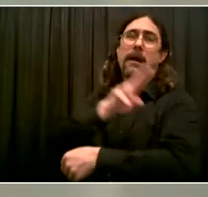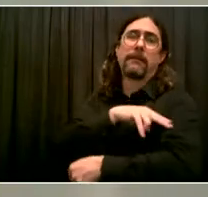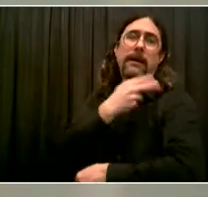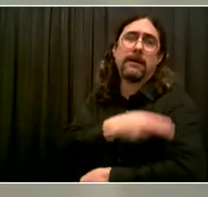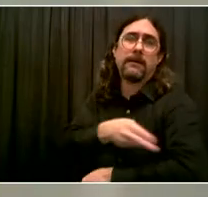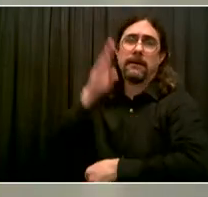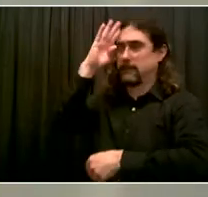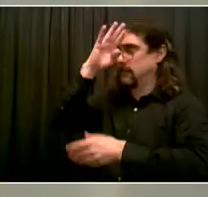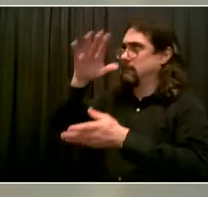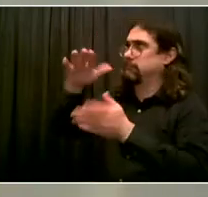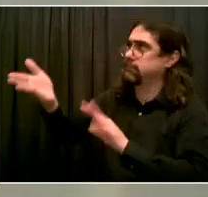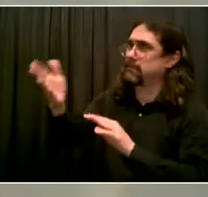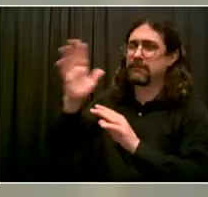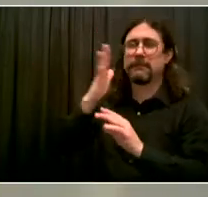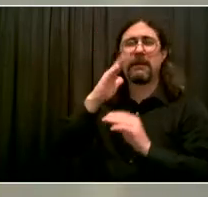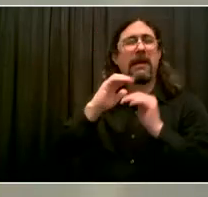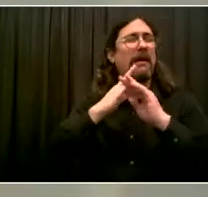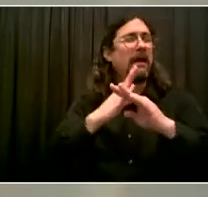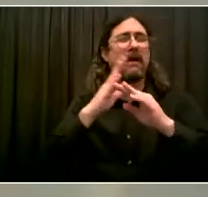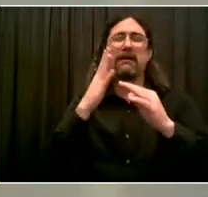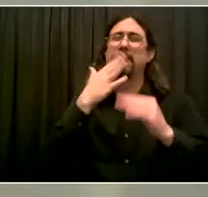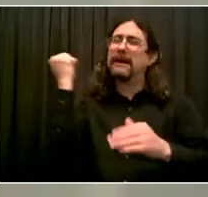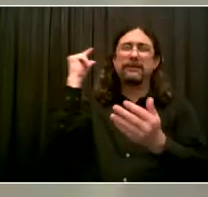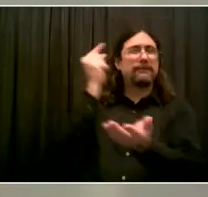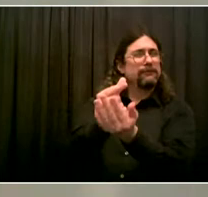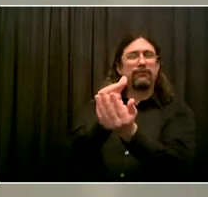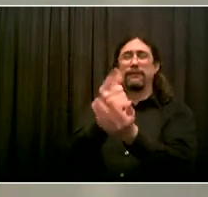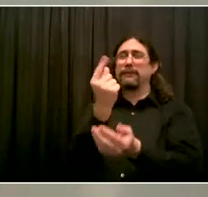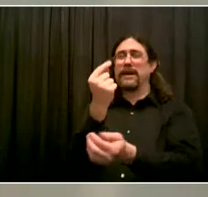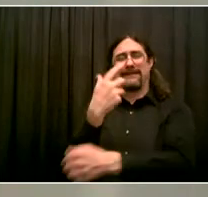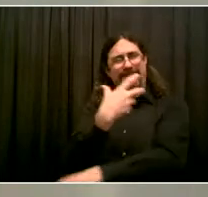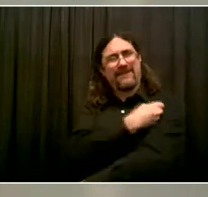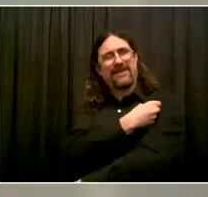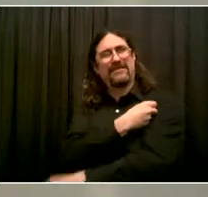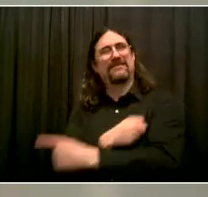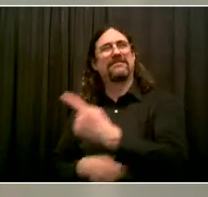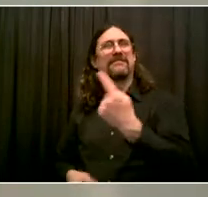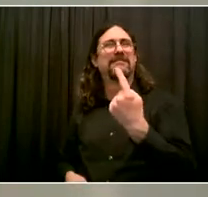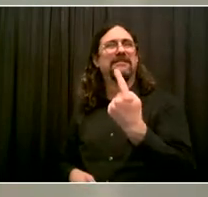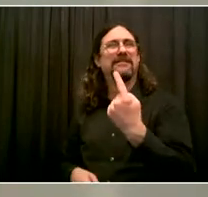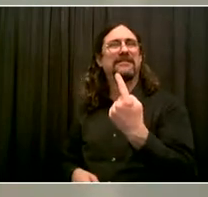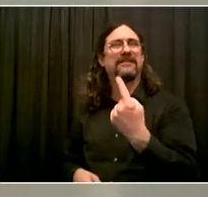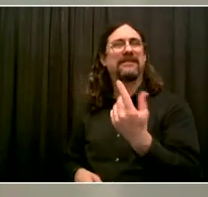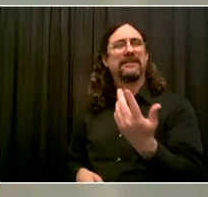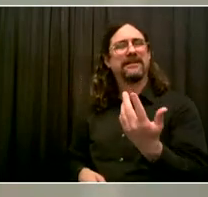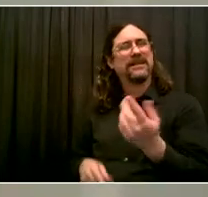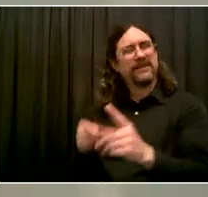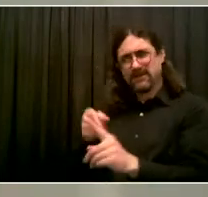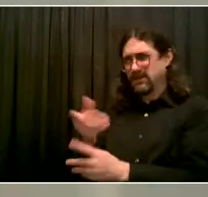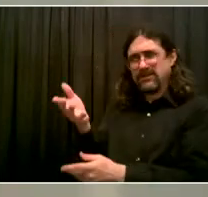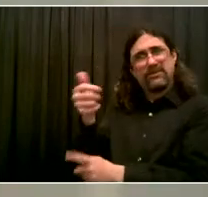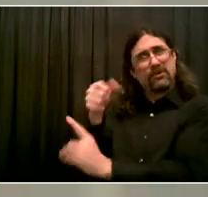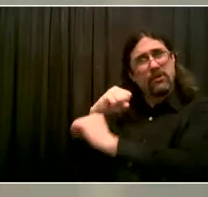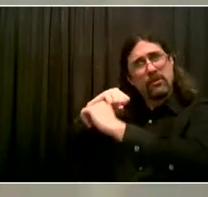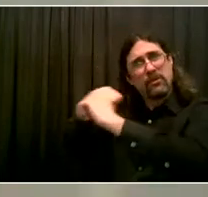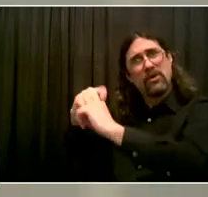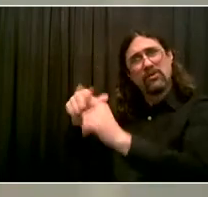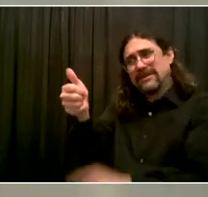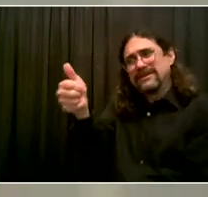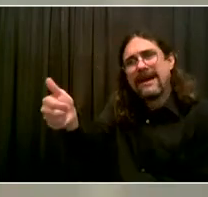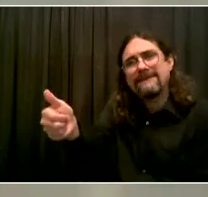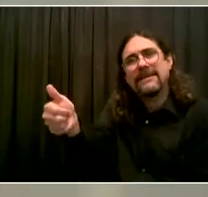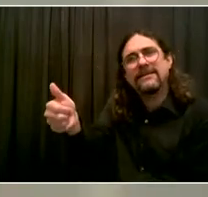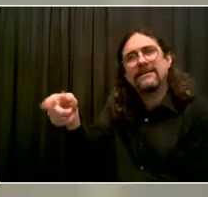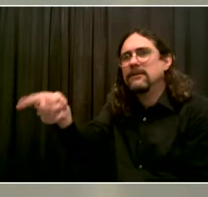yourself. And the second is vaccines are the surest way back path to the world we all want to be in, where we get to hug our loved ones,